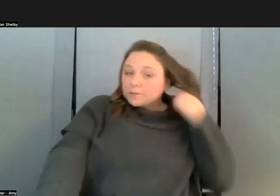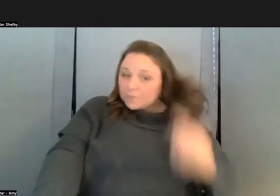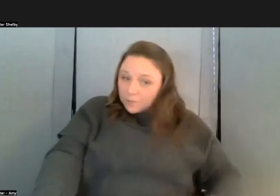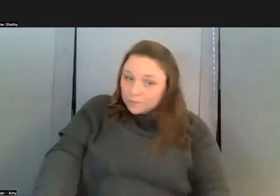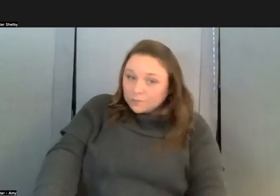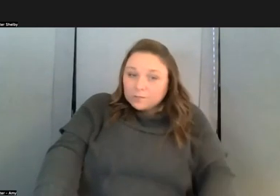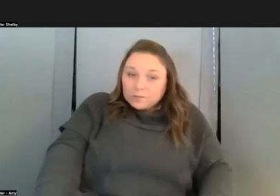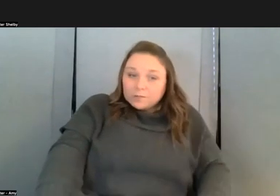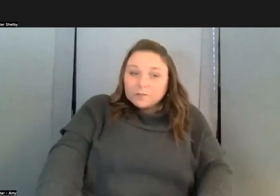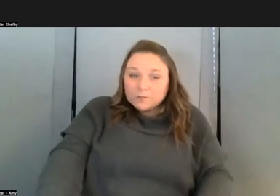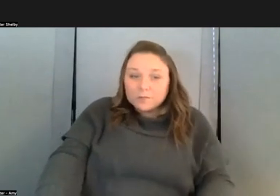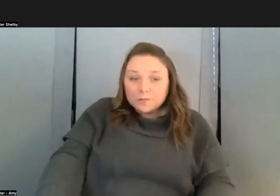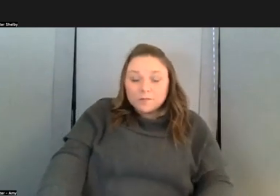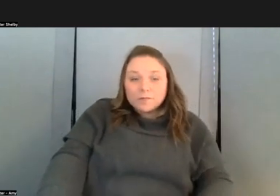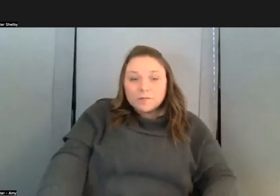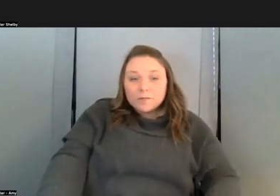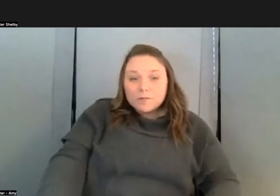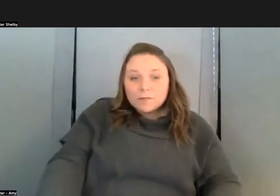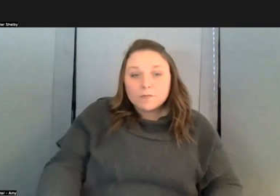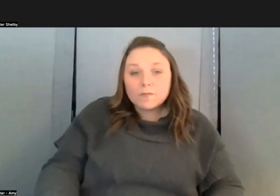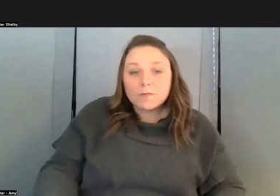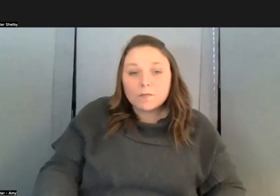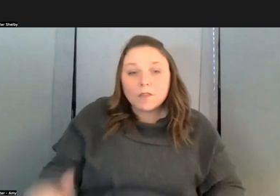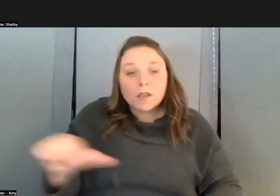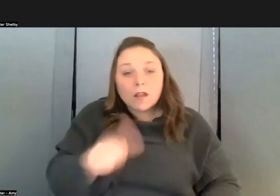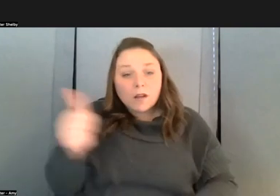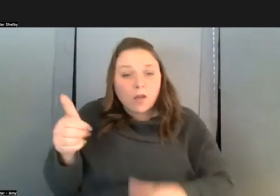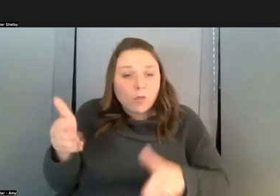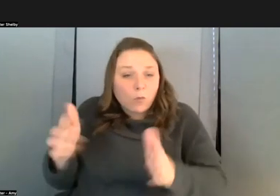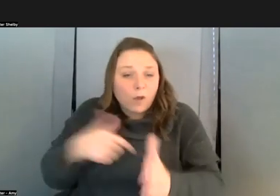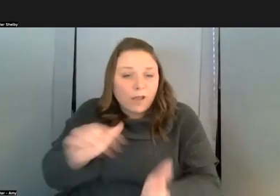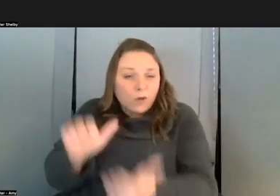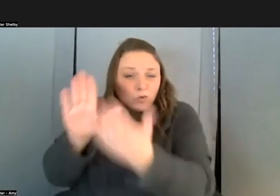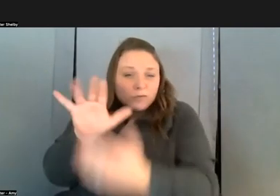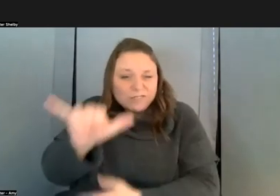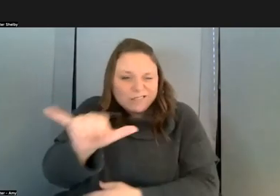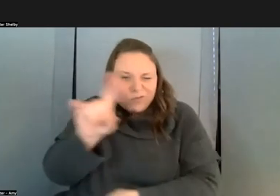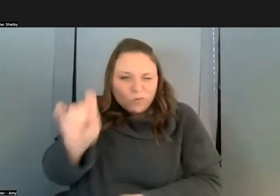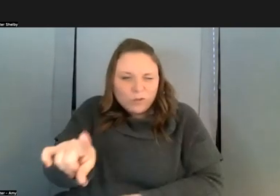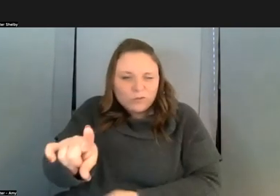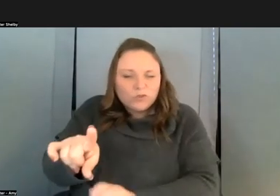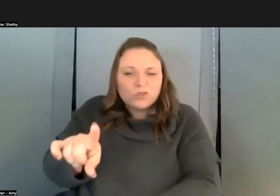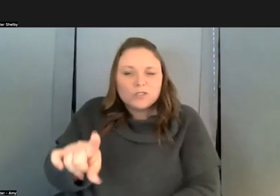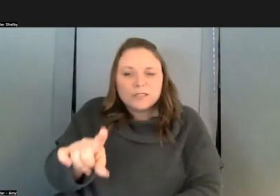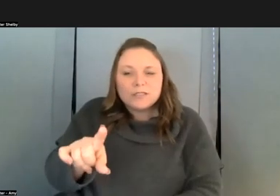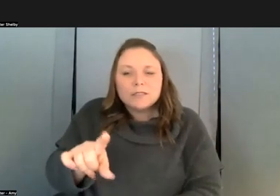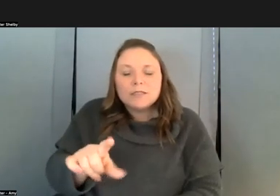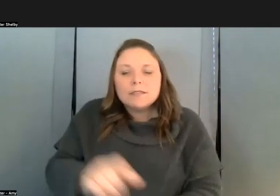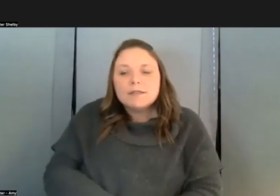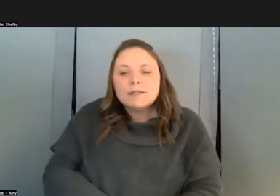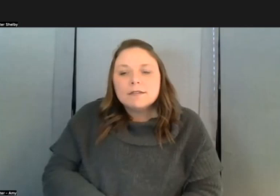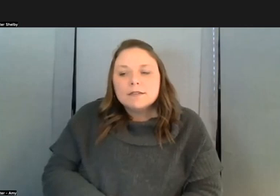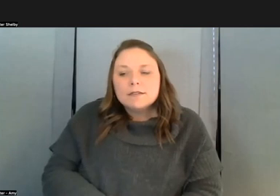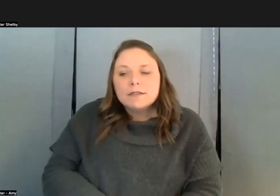um is i address it through the idea that colleges